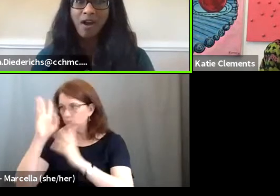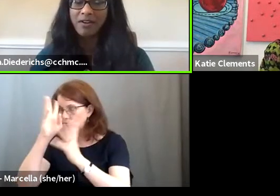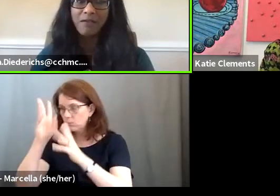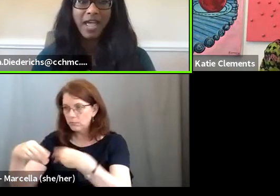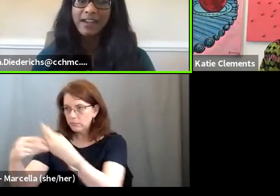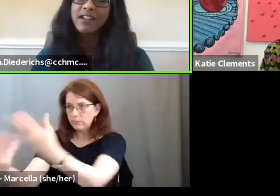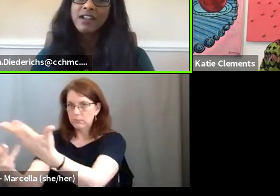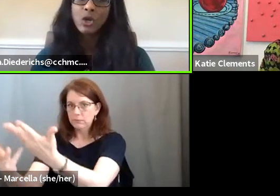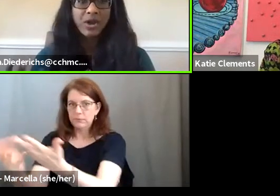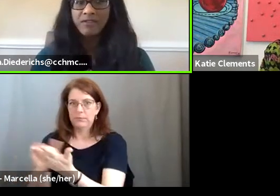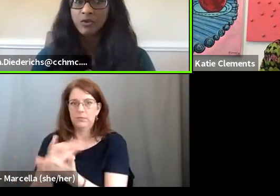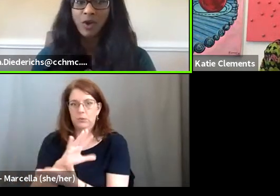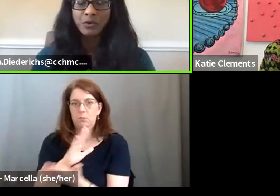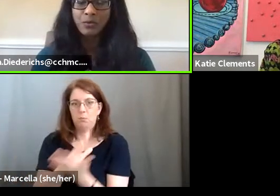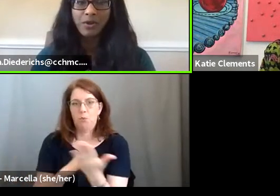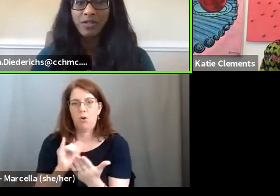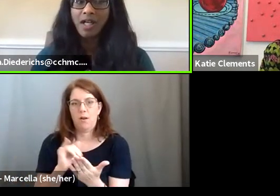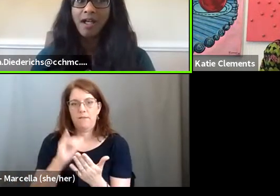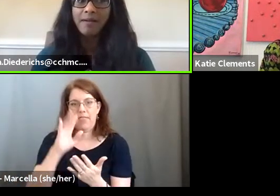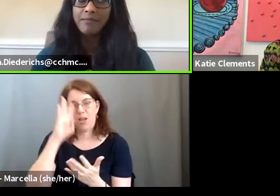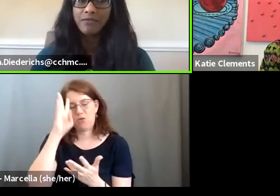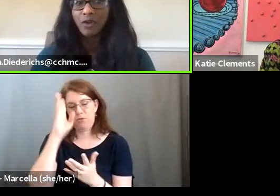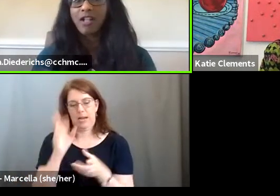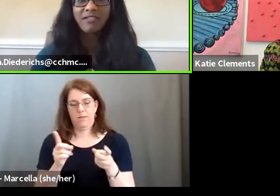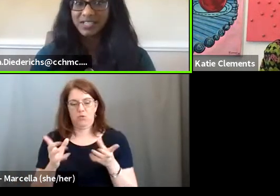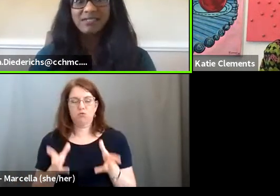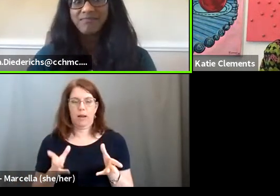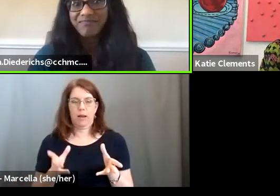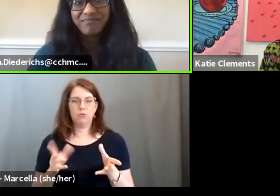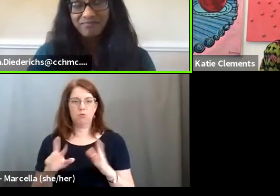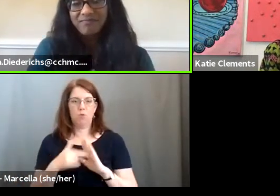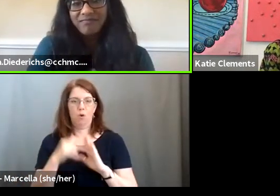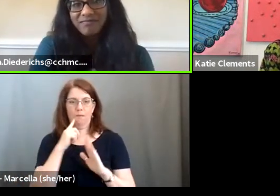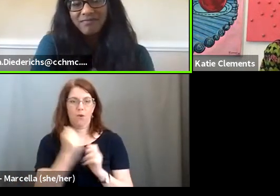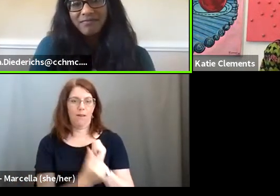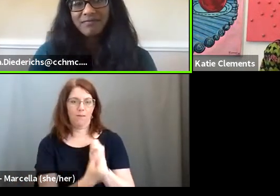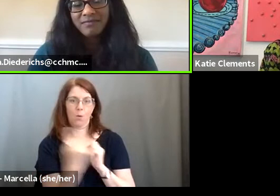part of that creative director role, um, for all of us.